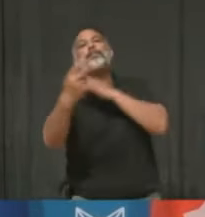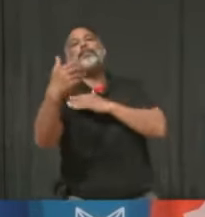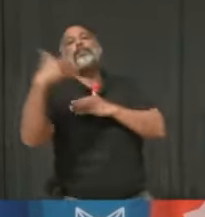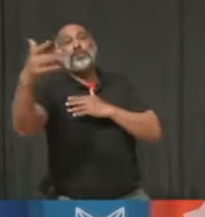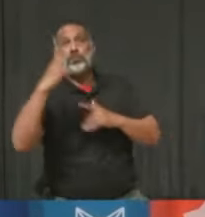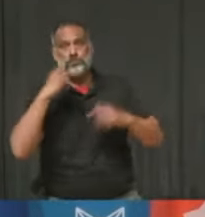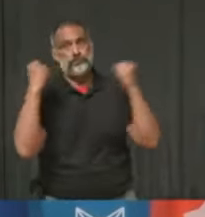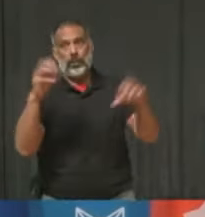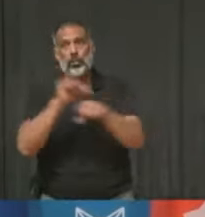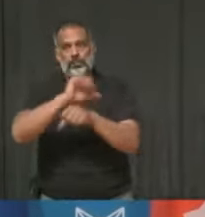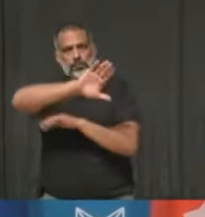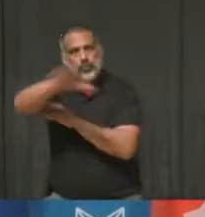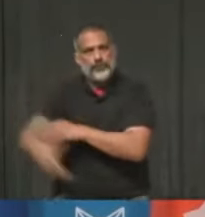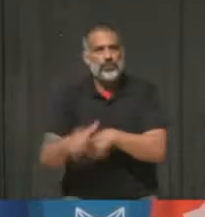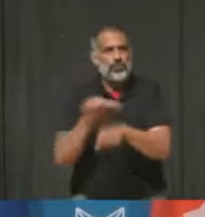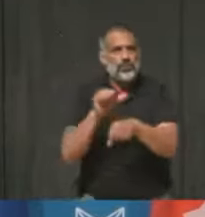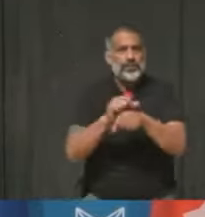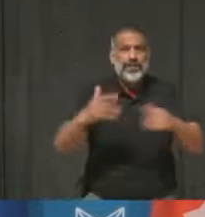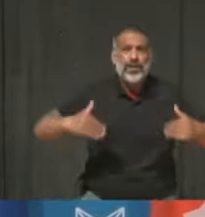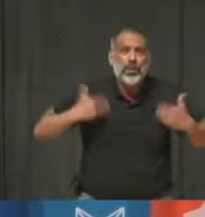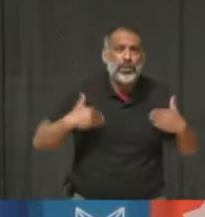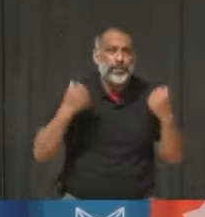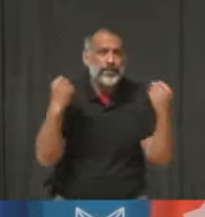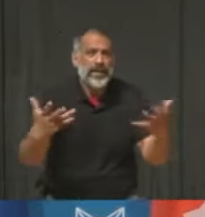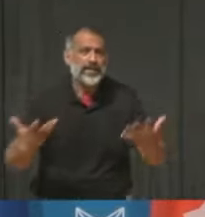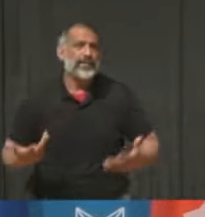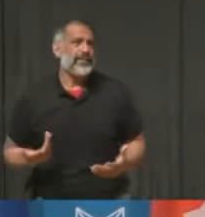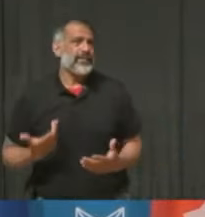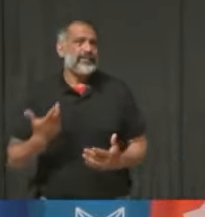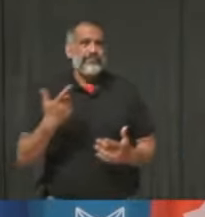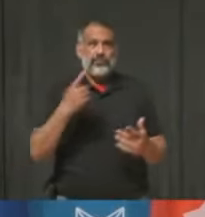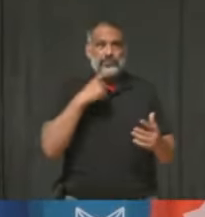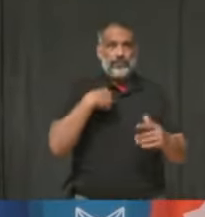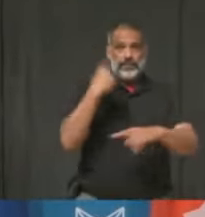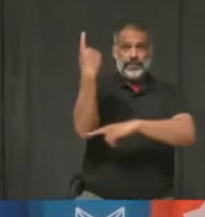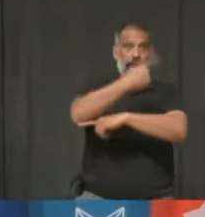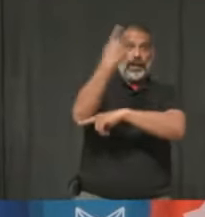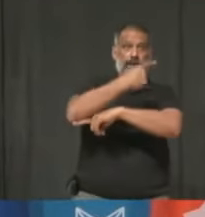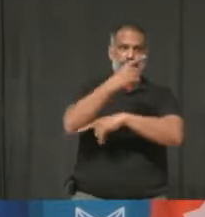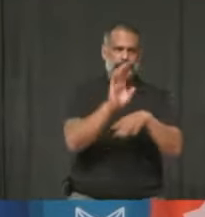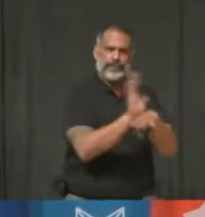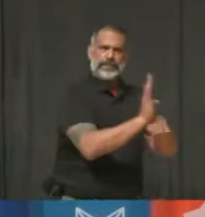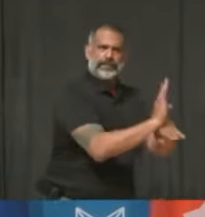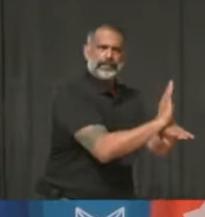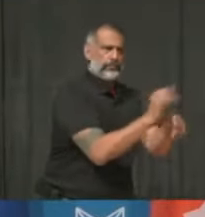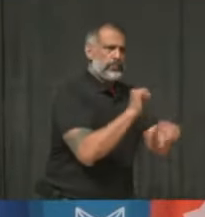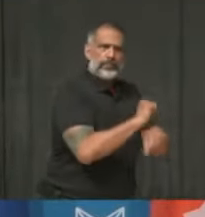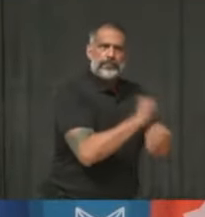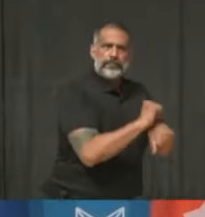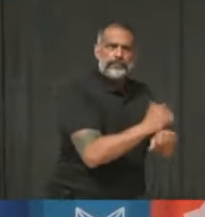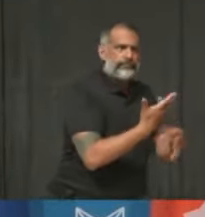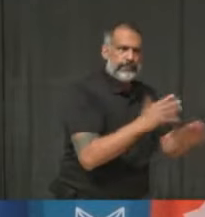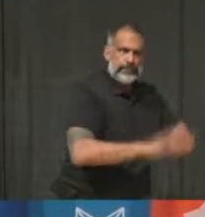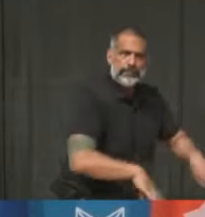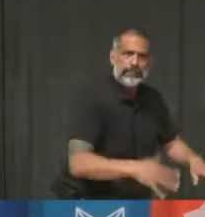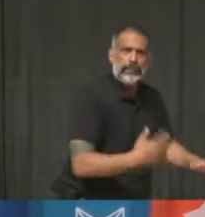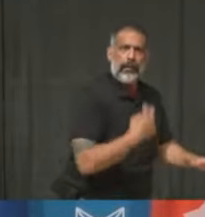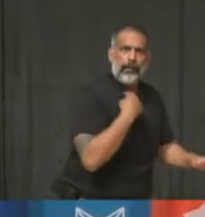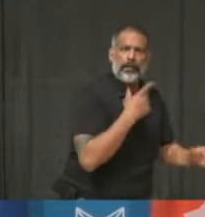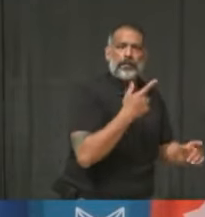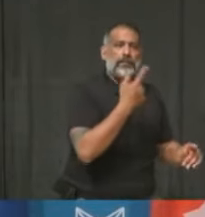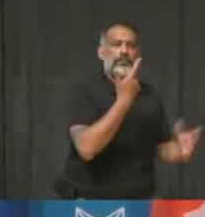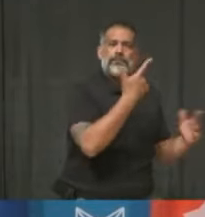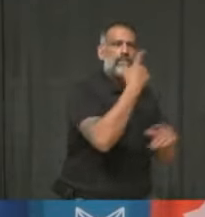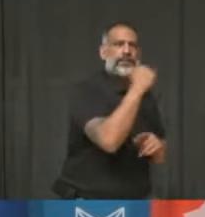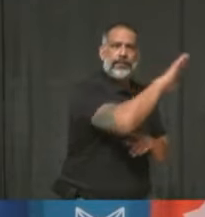We have a lot of young people. We know that people don't have a lot of time during the day. So we're looking to see if this flexibility of having doses after dark